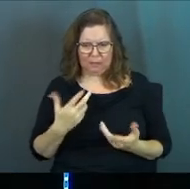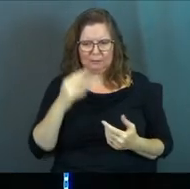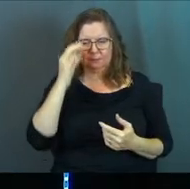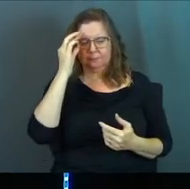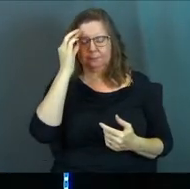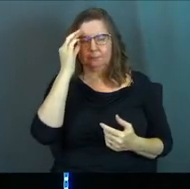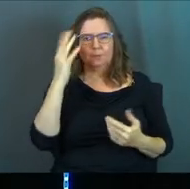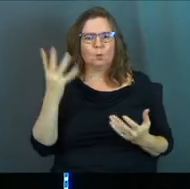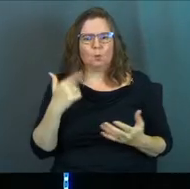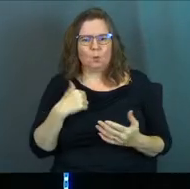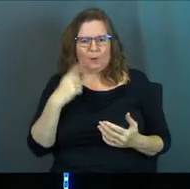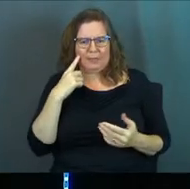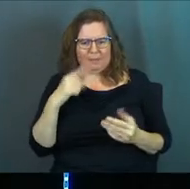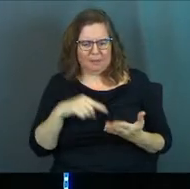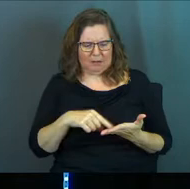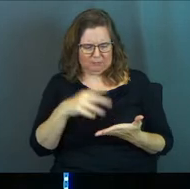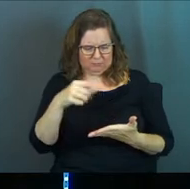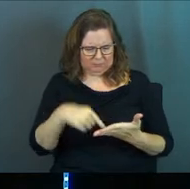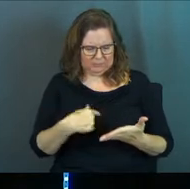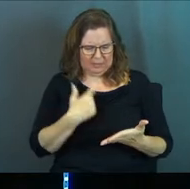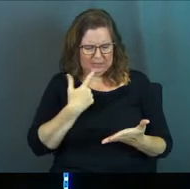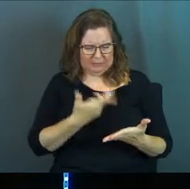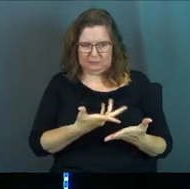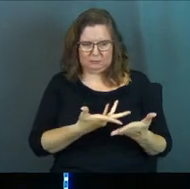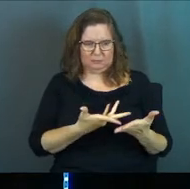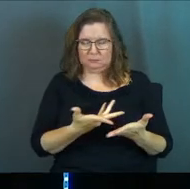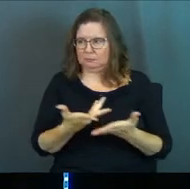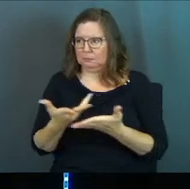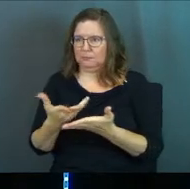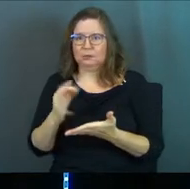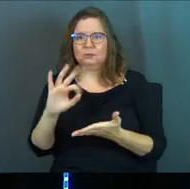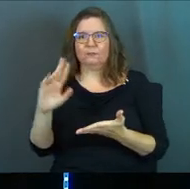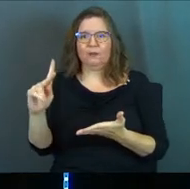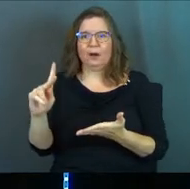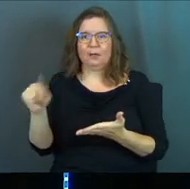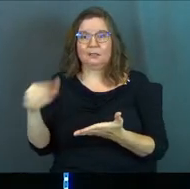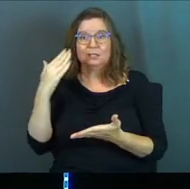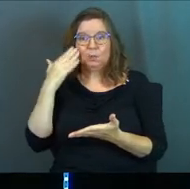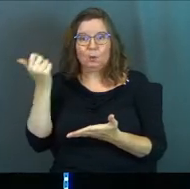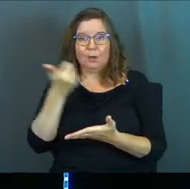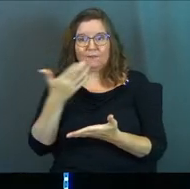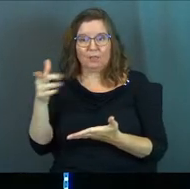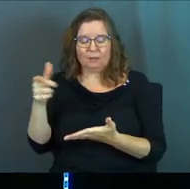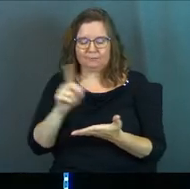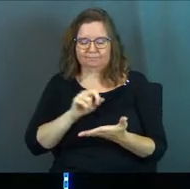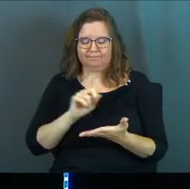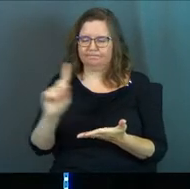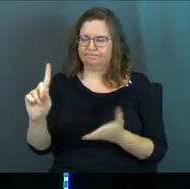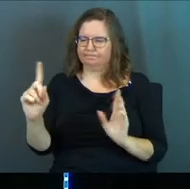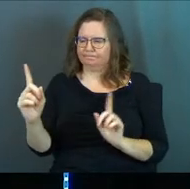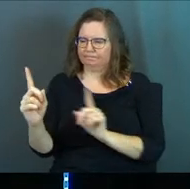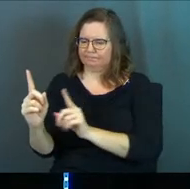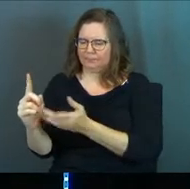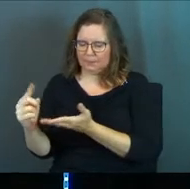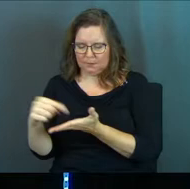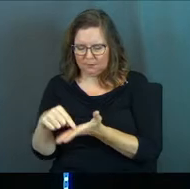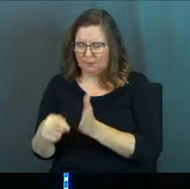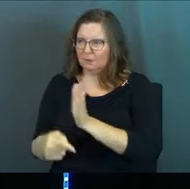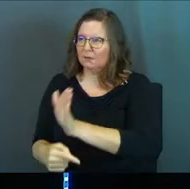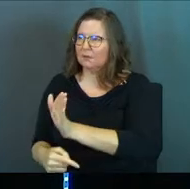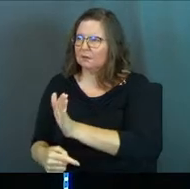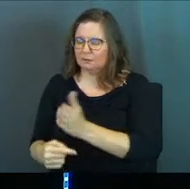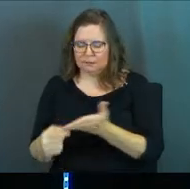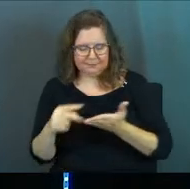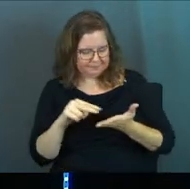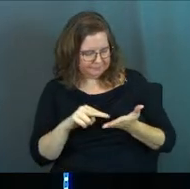And what do I think about all of this? And I took it to Frank because Frank knew everything. And Frank looked at it and he said, hey, you didn't do